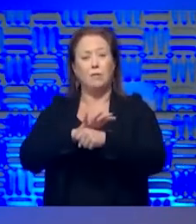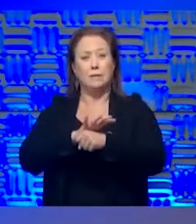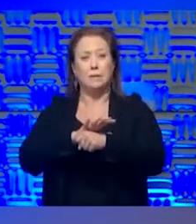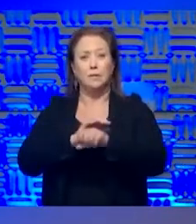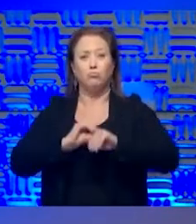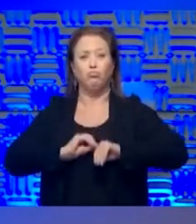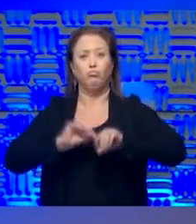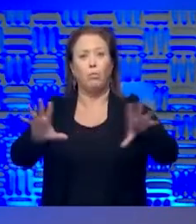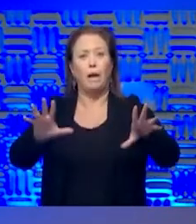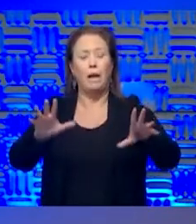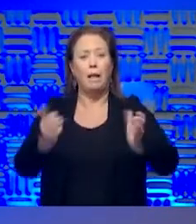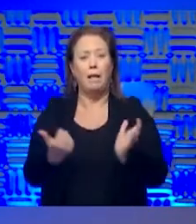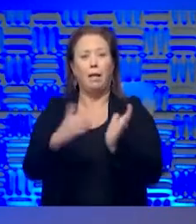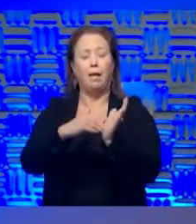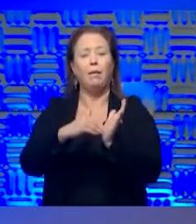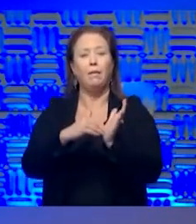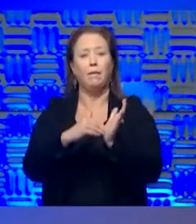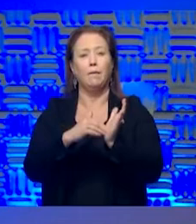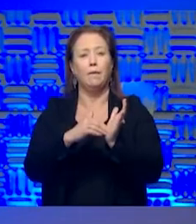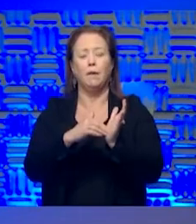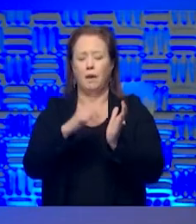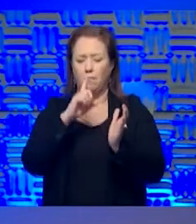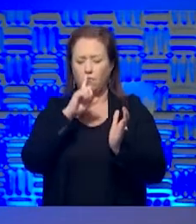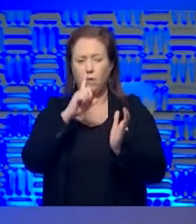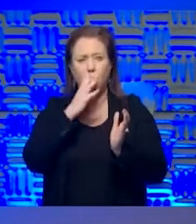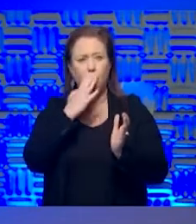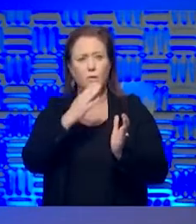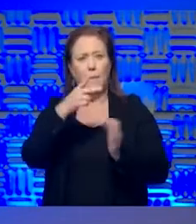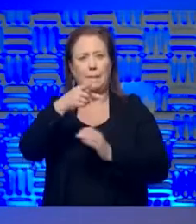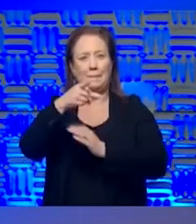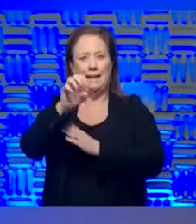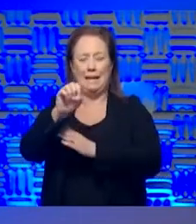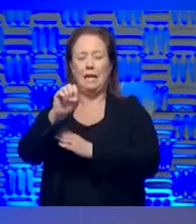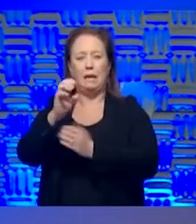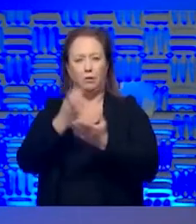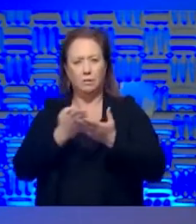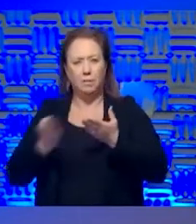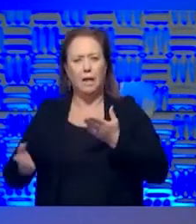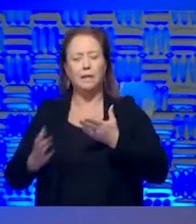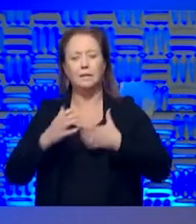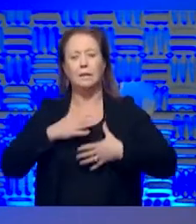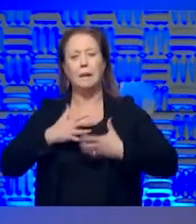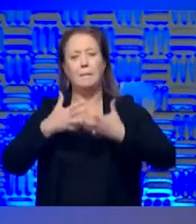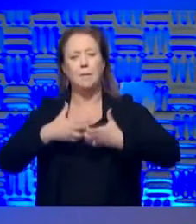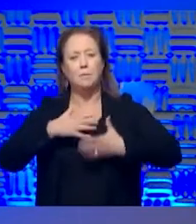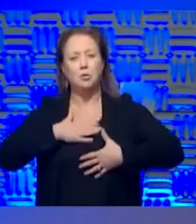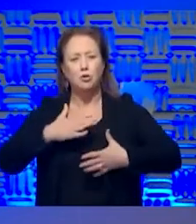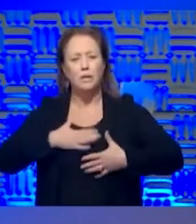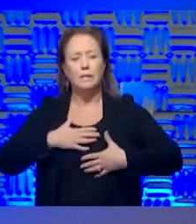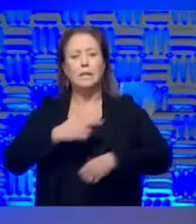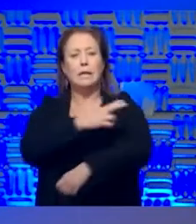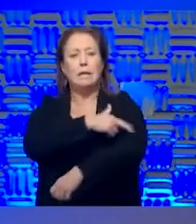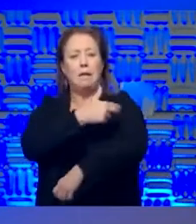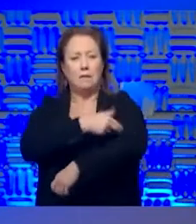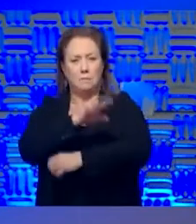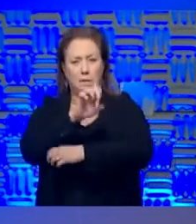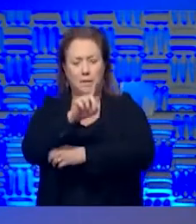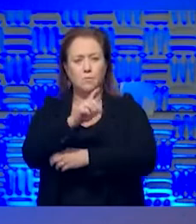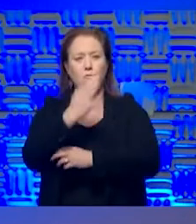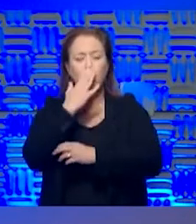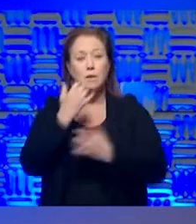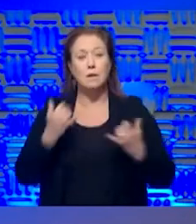spread like wildfire. And although we are doing really well with PPE right now and ventilators and hospital beds, um,